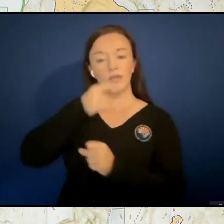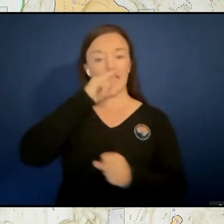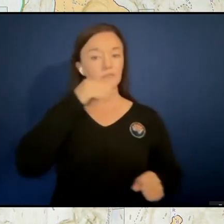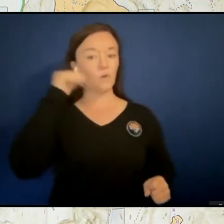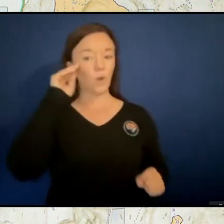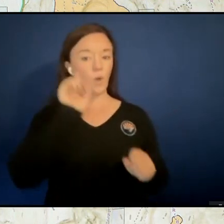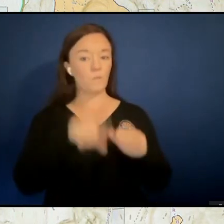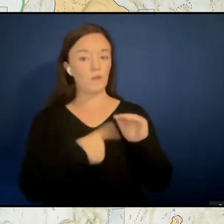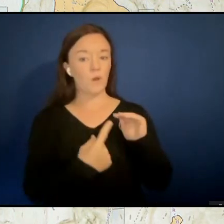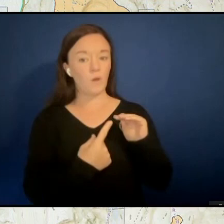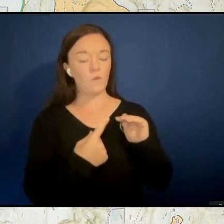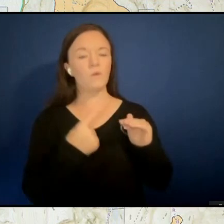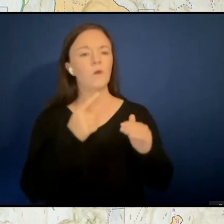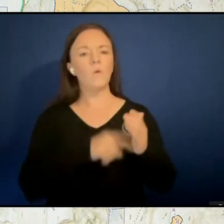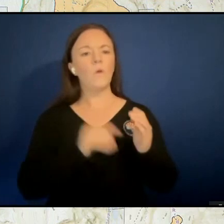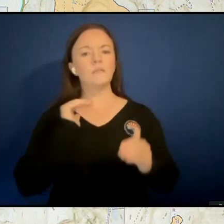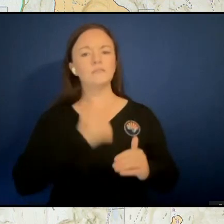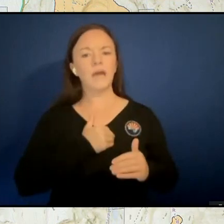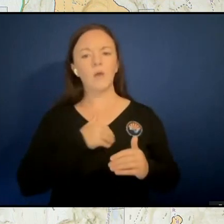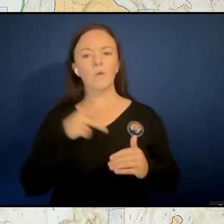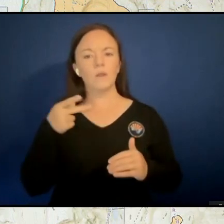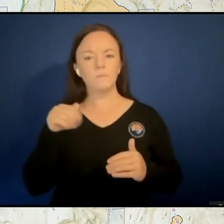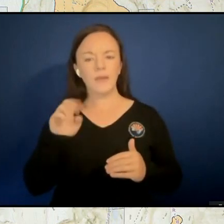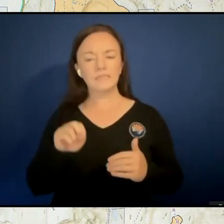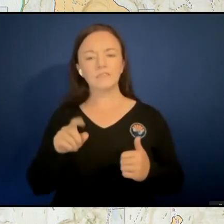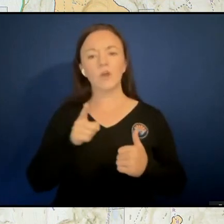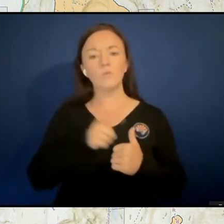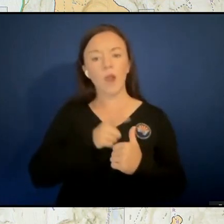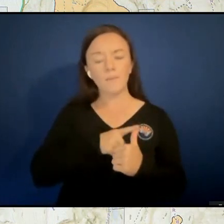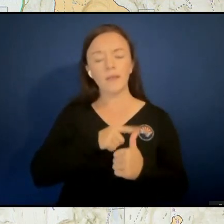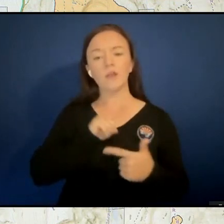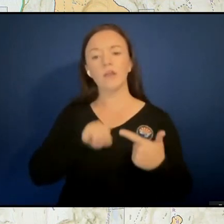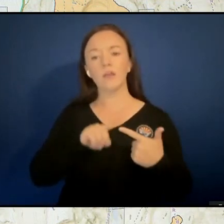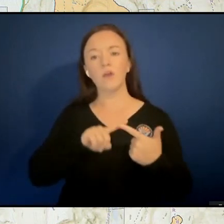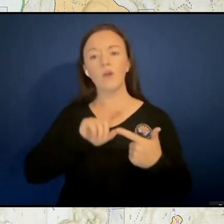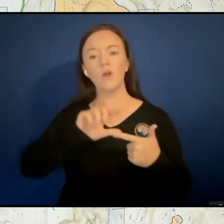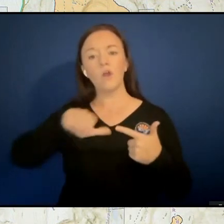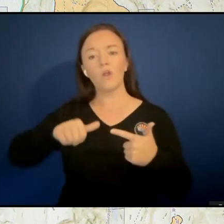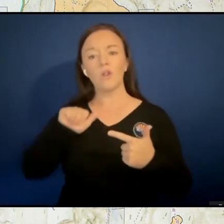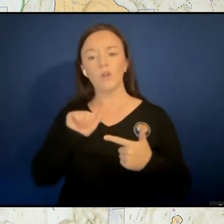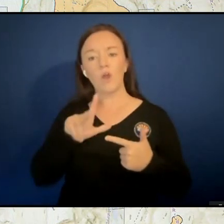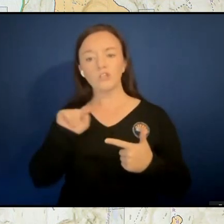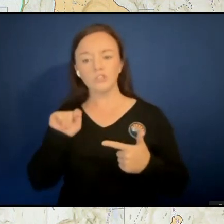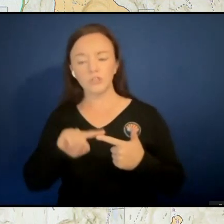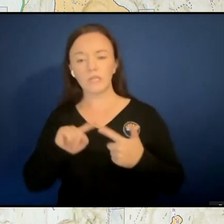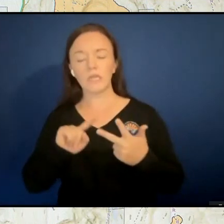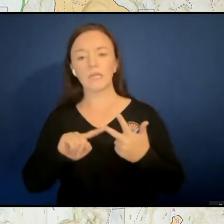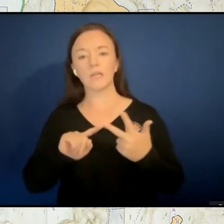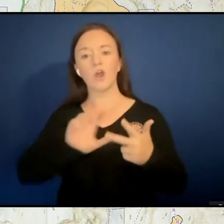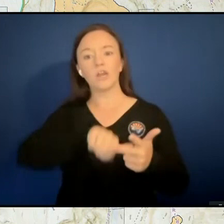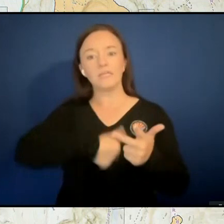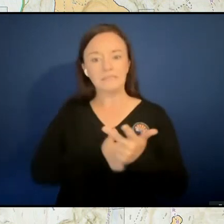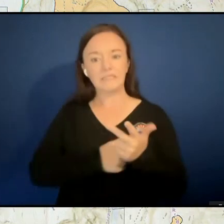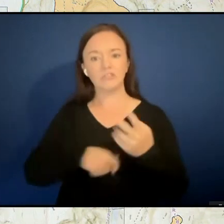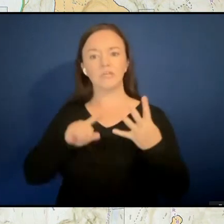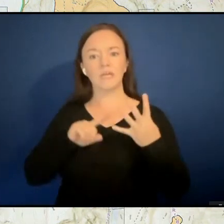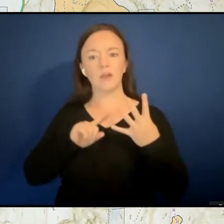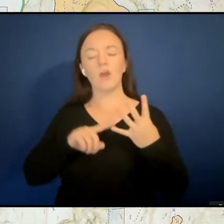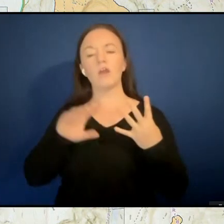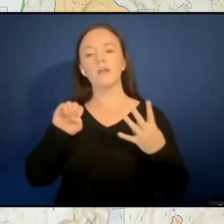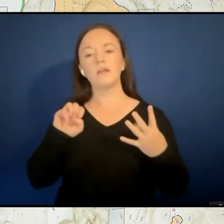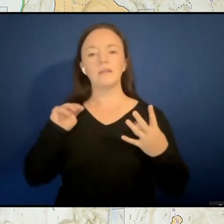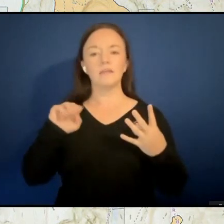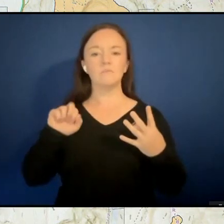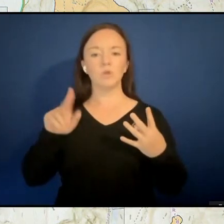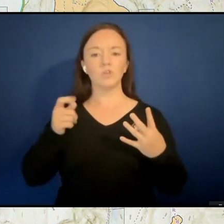what's our pace plan? What's our primary? What's our alternate? What's our contingent? What's our emergent? If everybody's at home, it's at nighttime, what's our place pace plan?